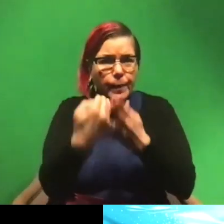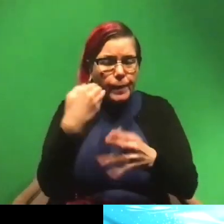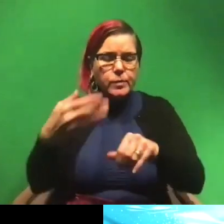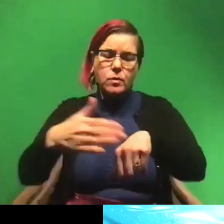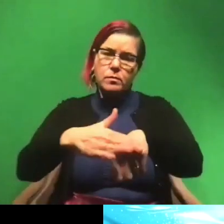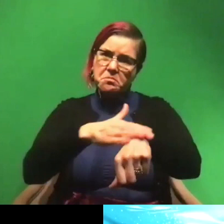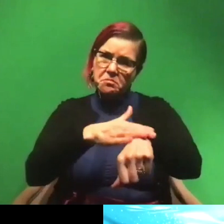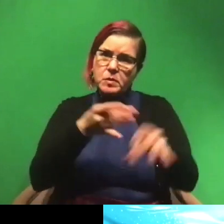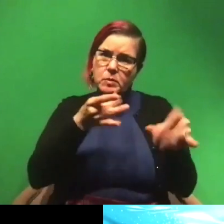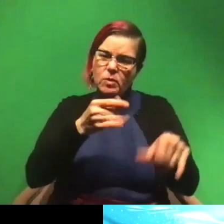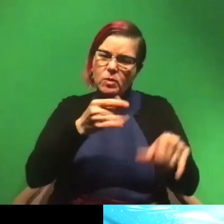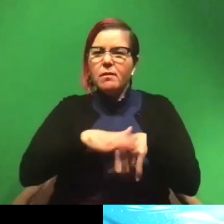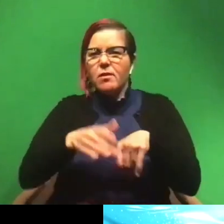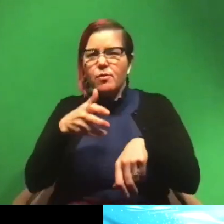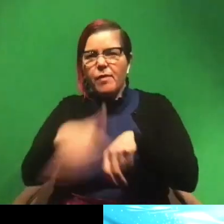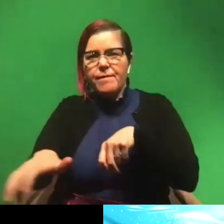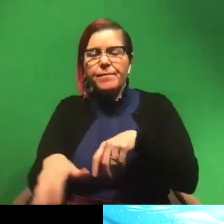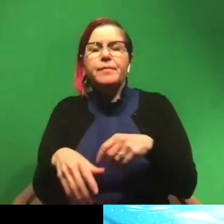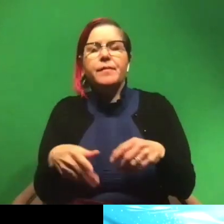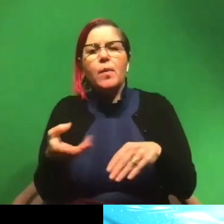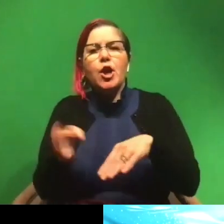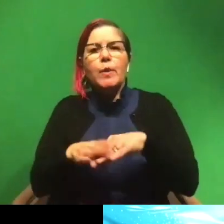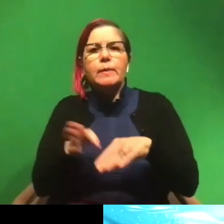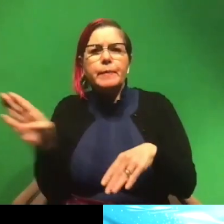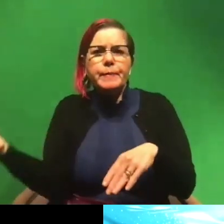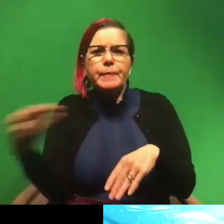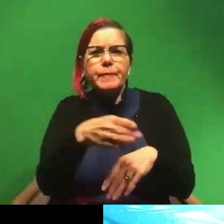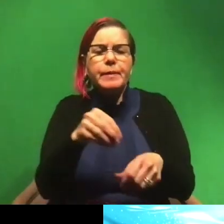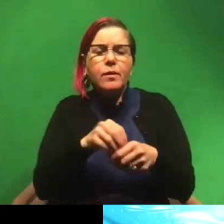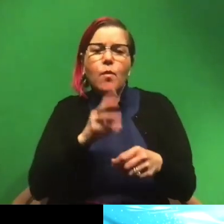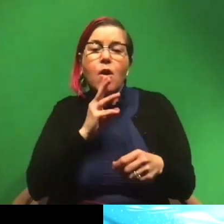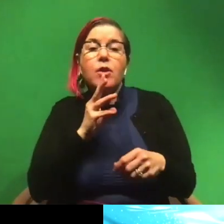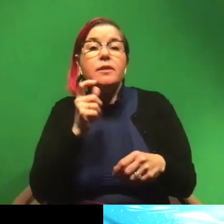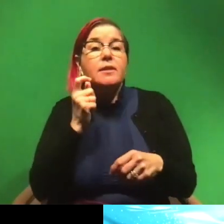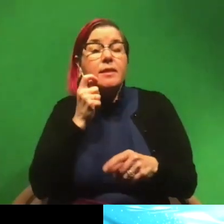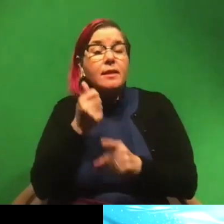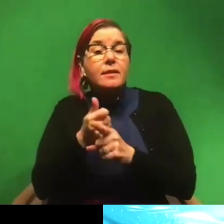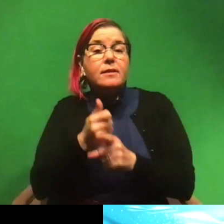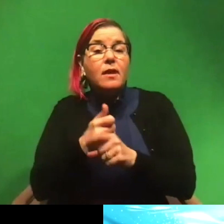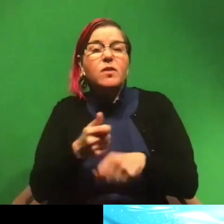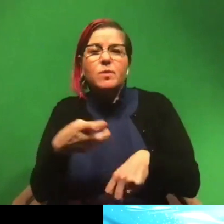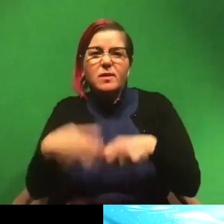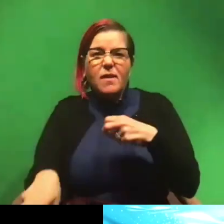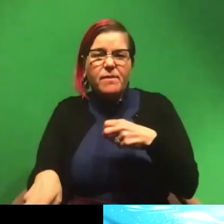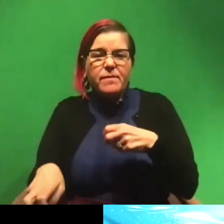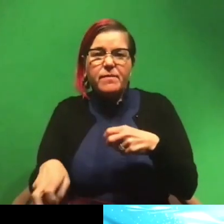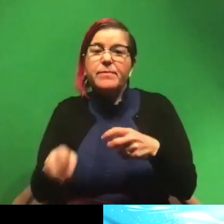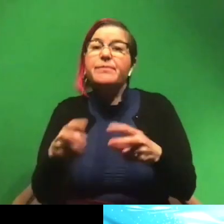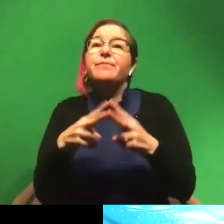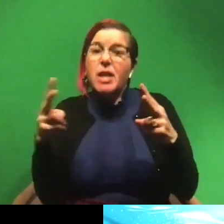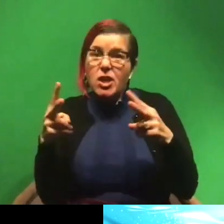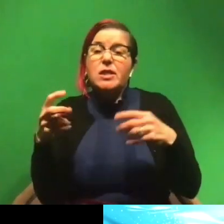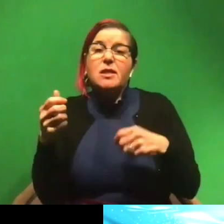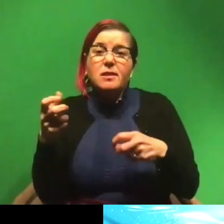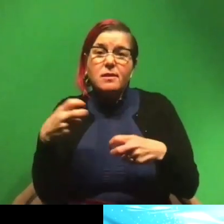and so that increases their hydrodynamic. Uh, the shark skin is very tough, like very tough